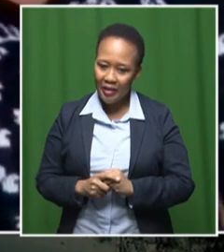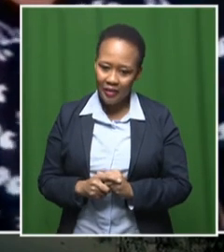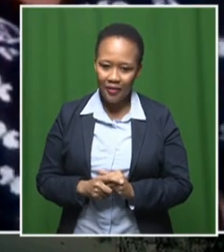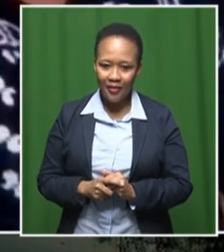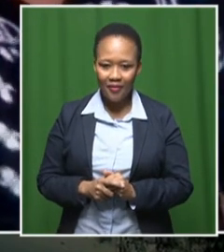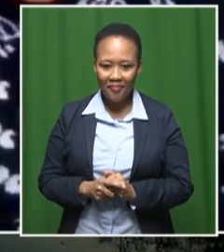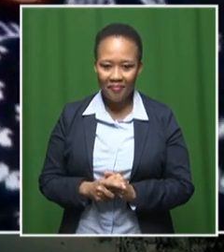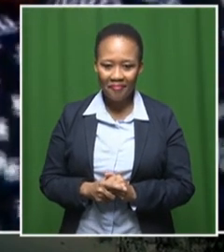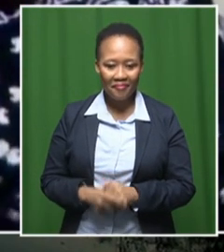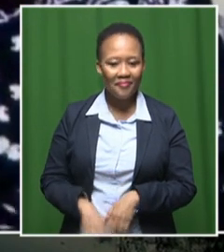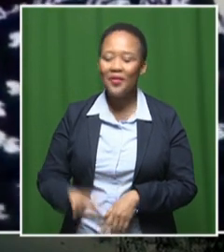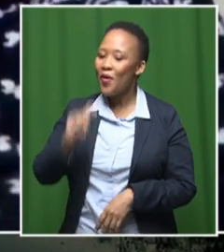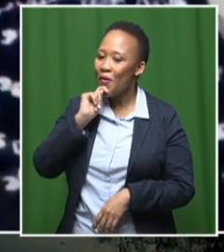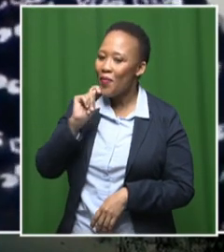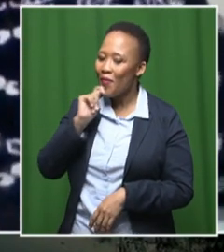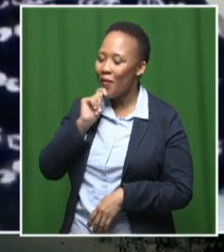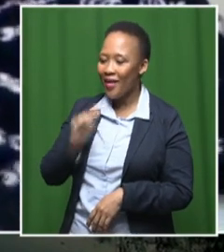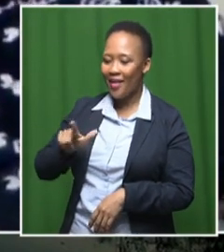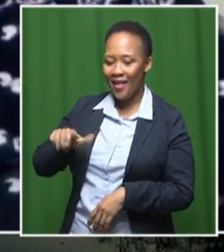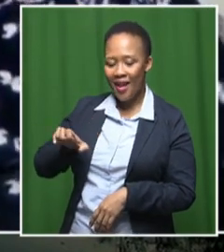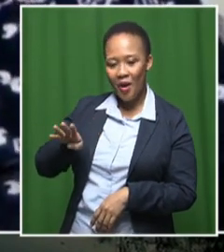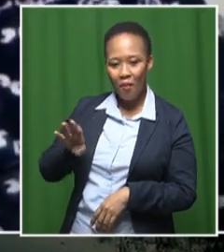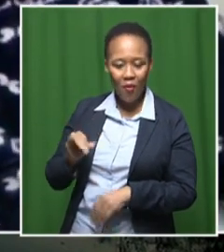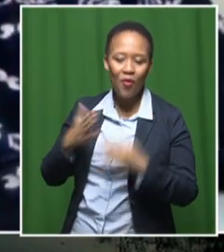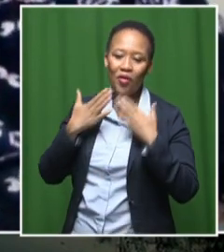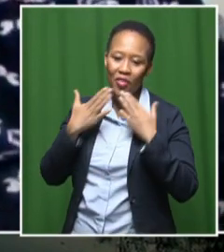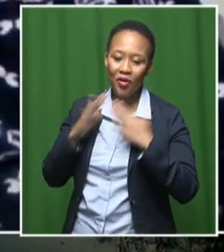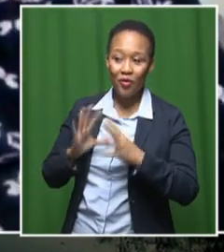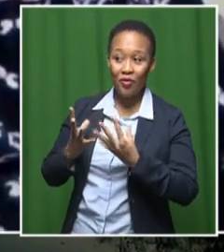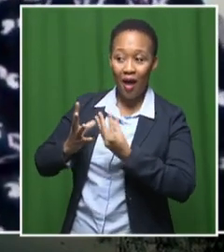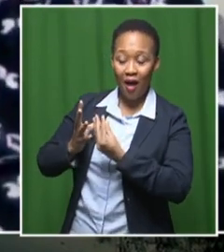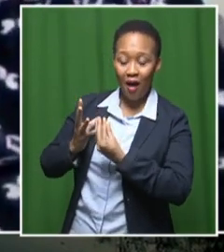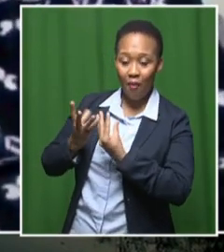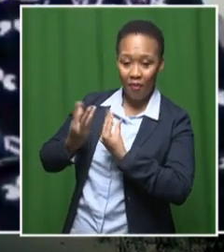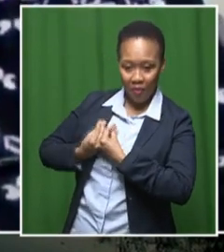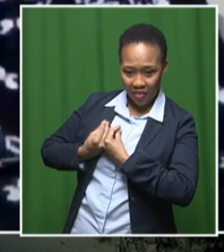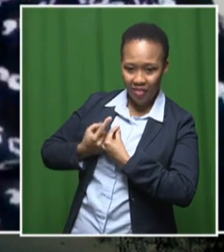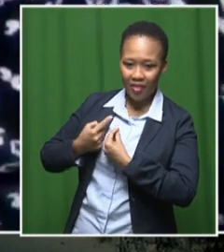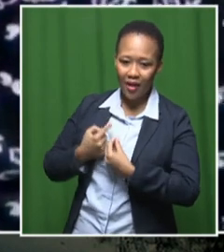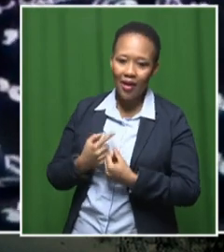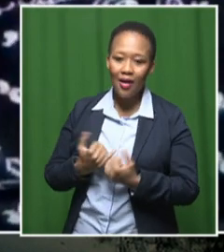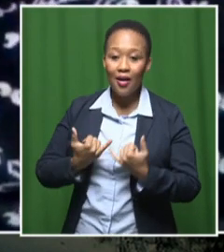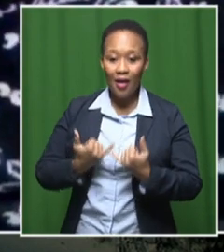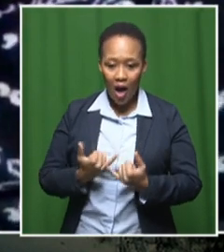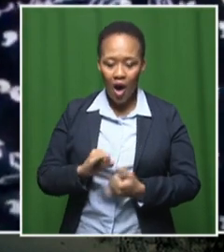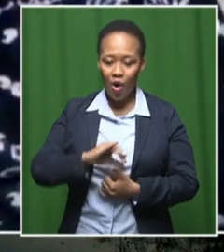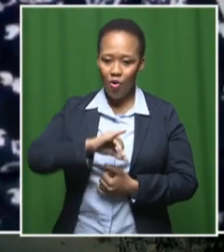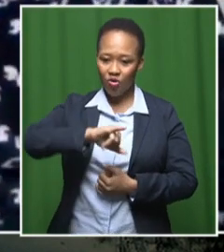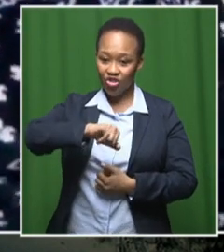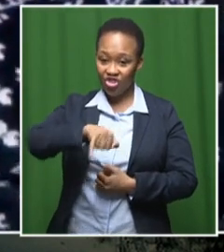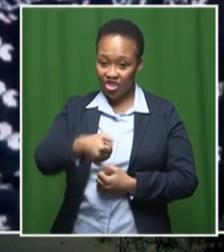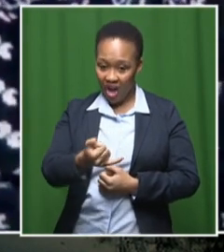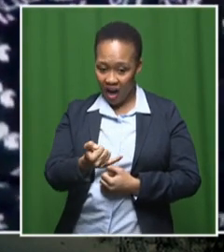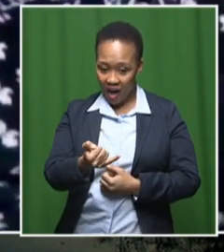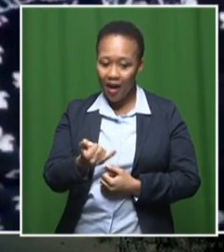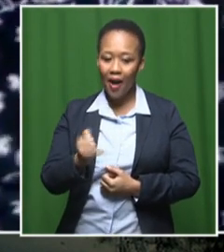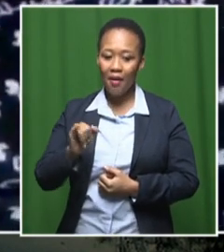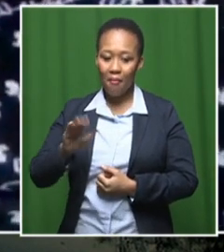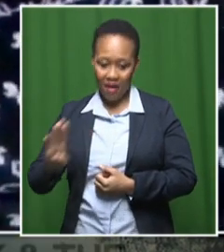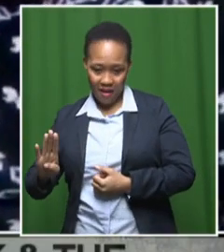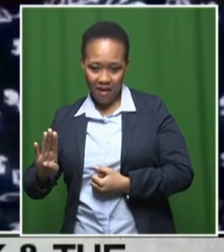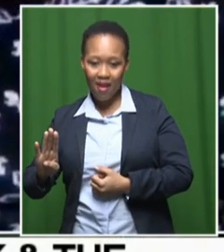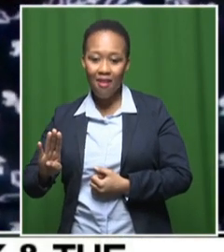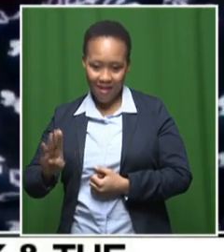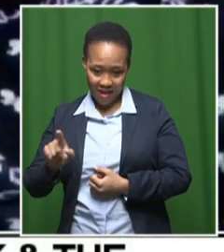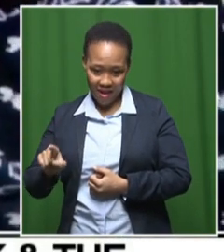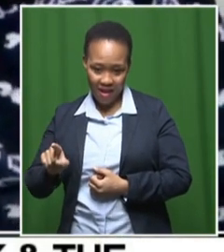Good morning, Lebo. Thanks so much for having us. So this year, Kickstarters take my Jack and the Beanstalk, which was last seen in